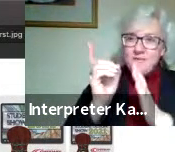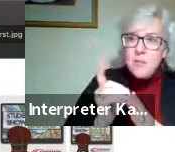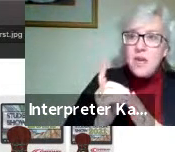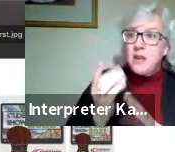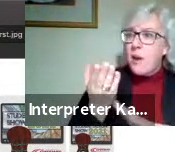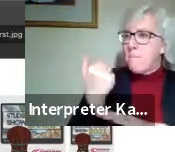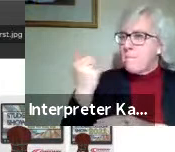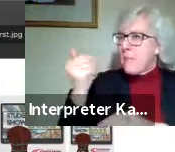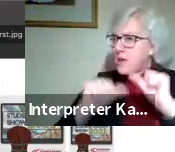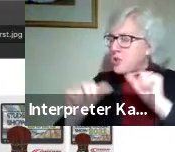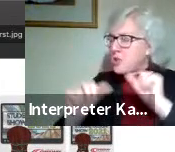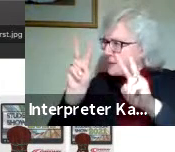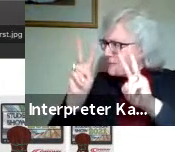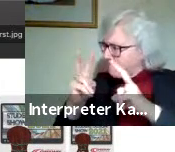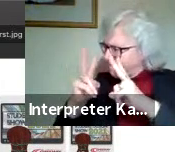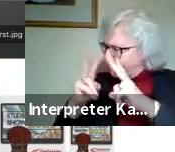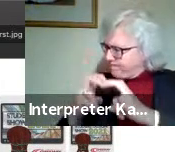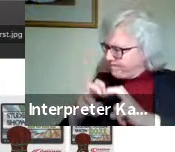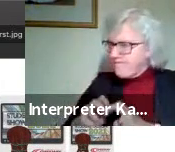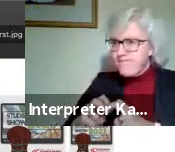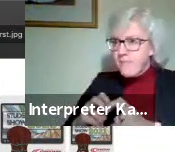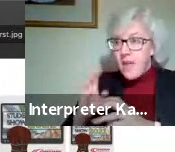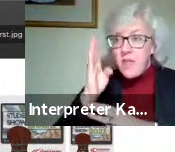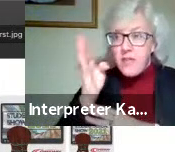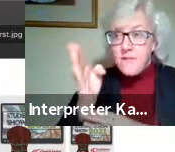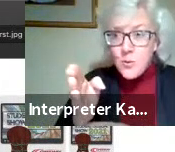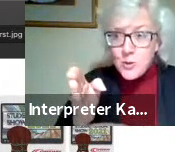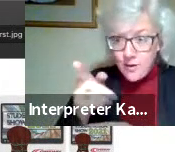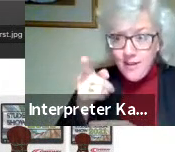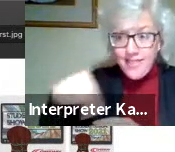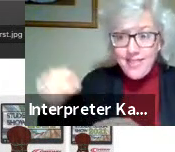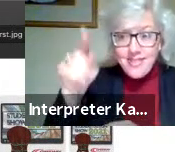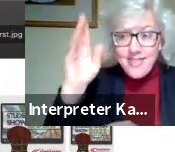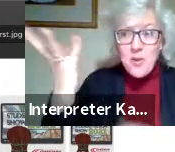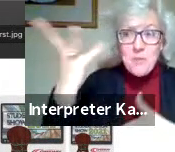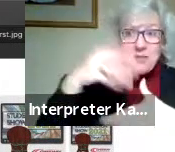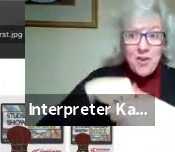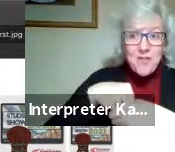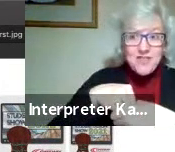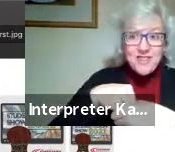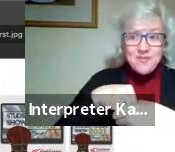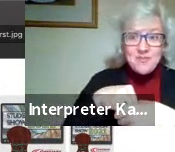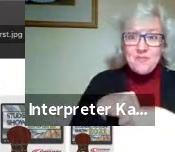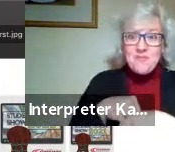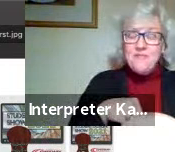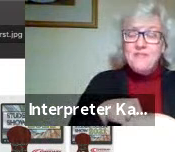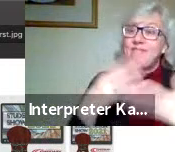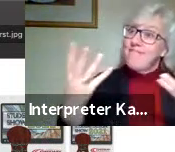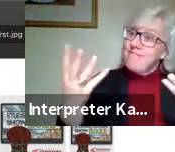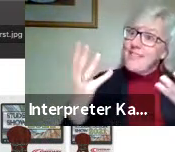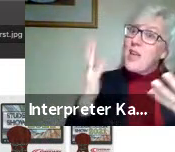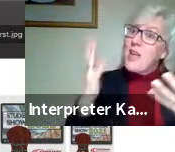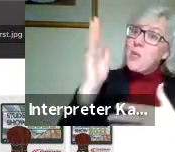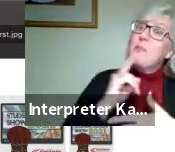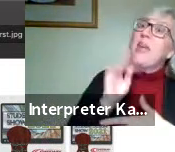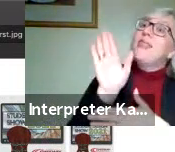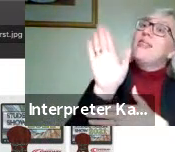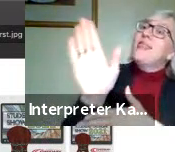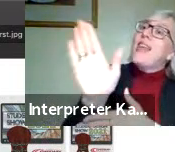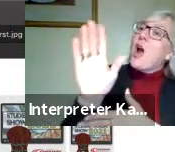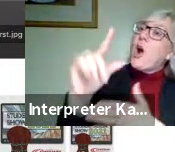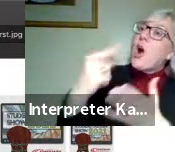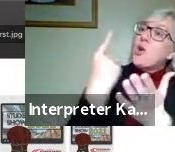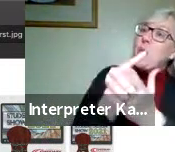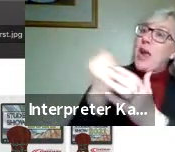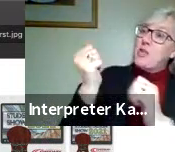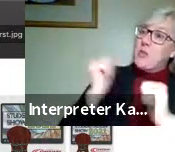shows and the future show that they will be participating in because it's going to be their graduate